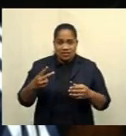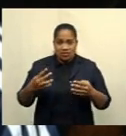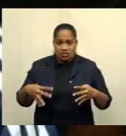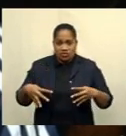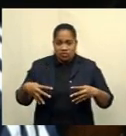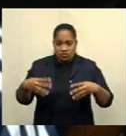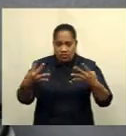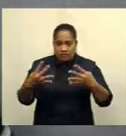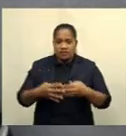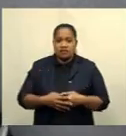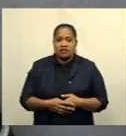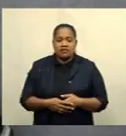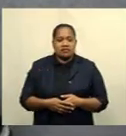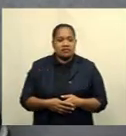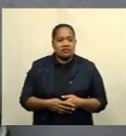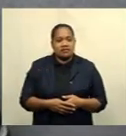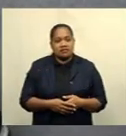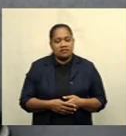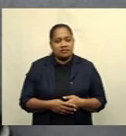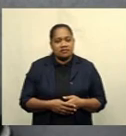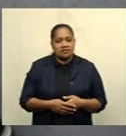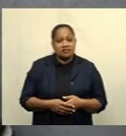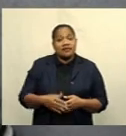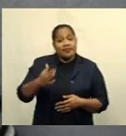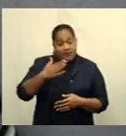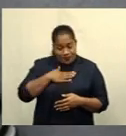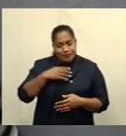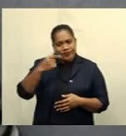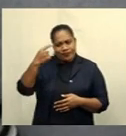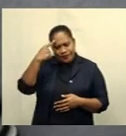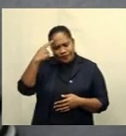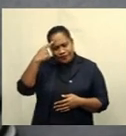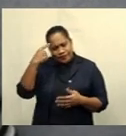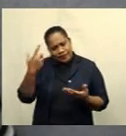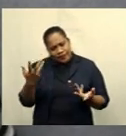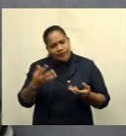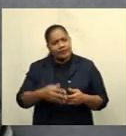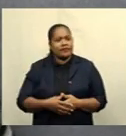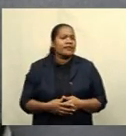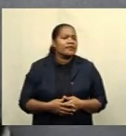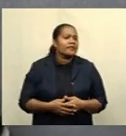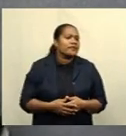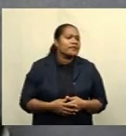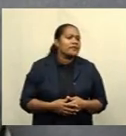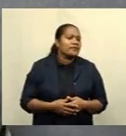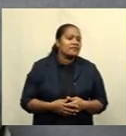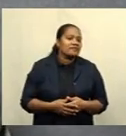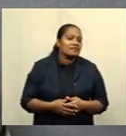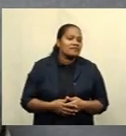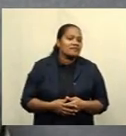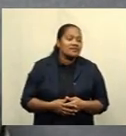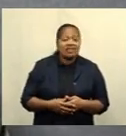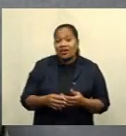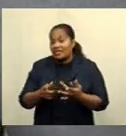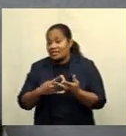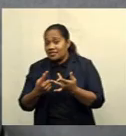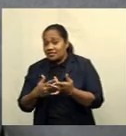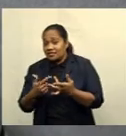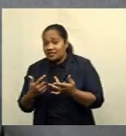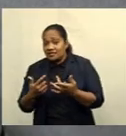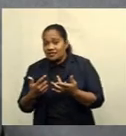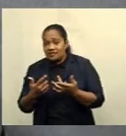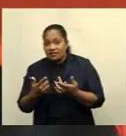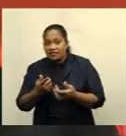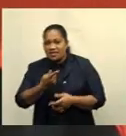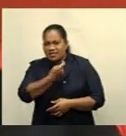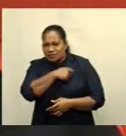Italy over Belgium. My thinking is Spain and on the other side it's